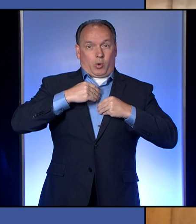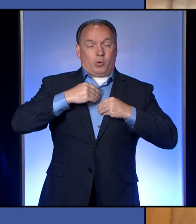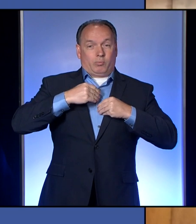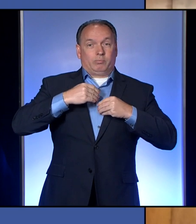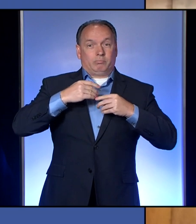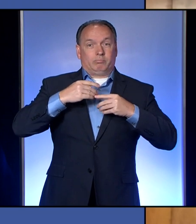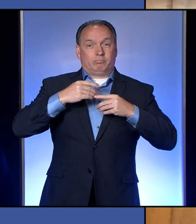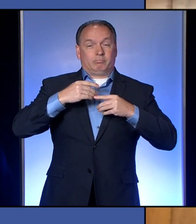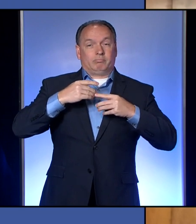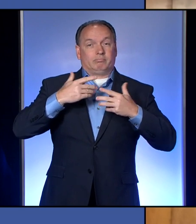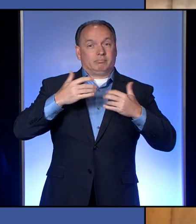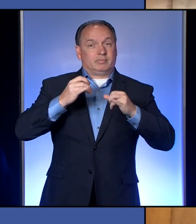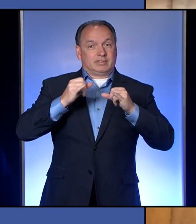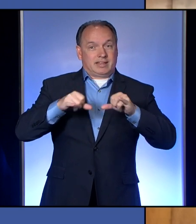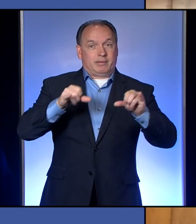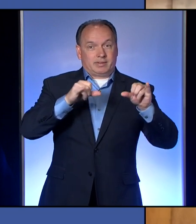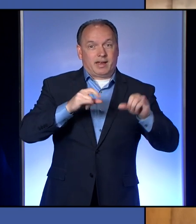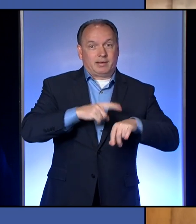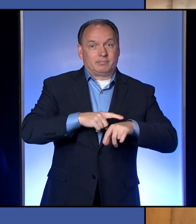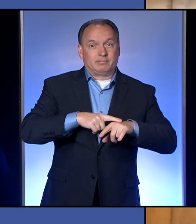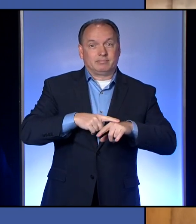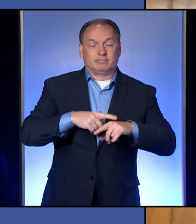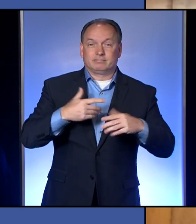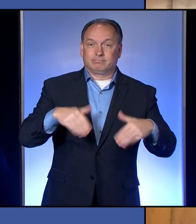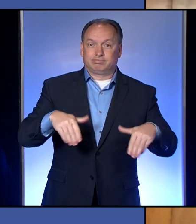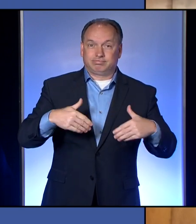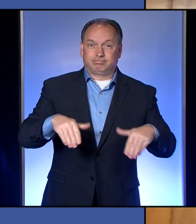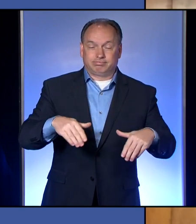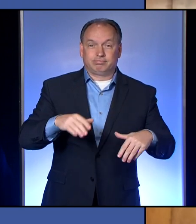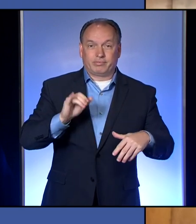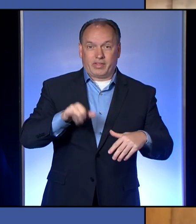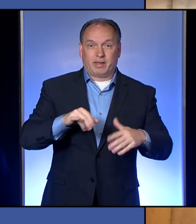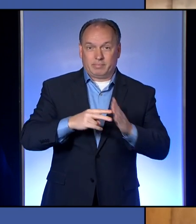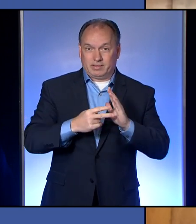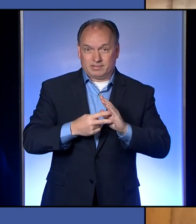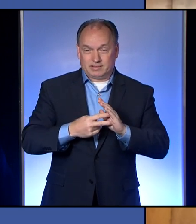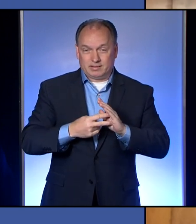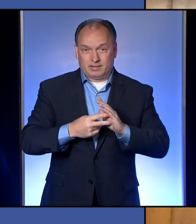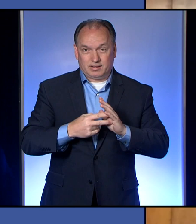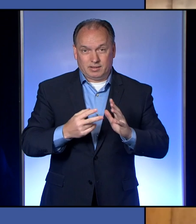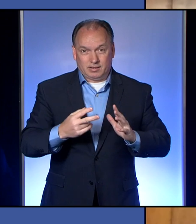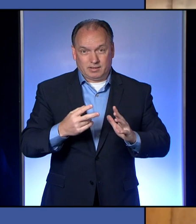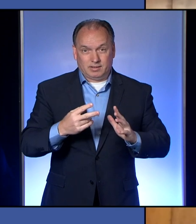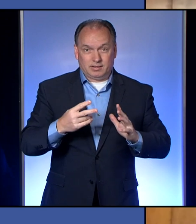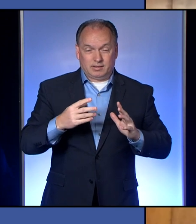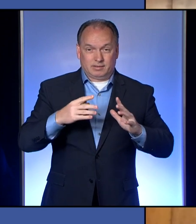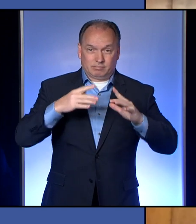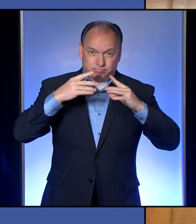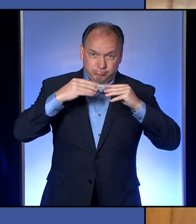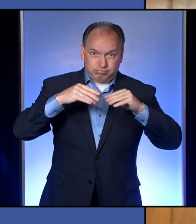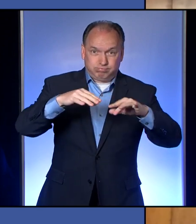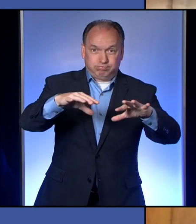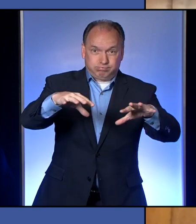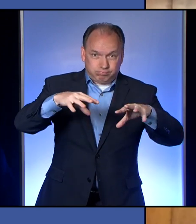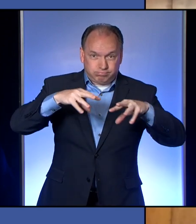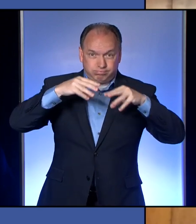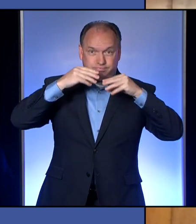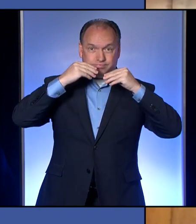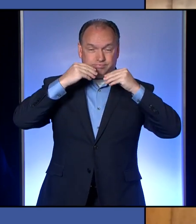distances, but when you sing, you also take deep breaths. So you are also inhaling those particles deep into your lungs.